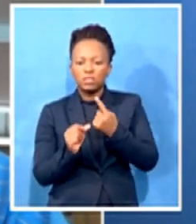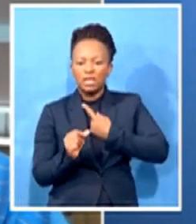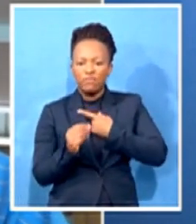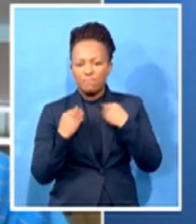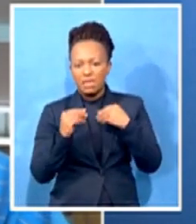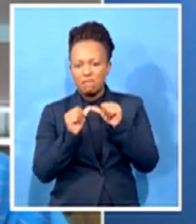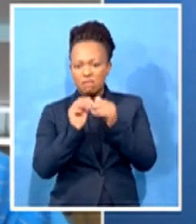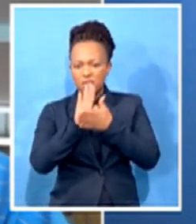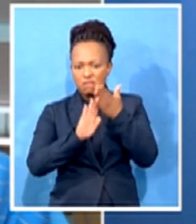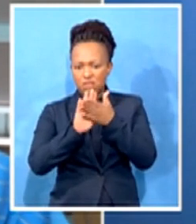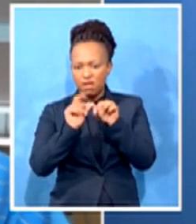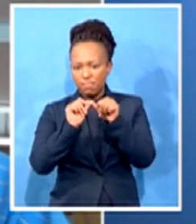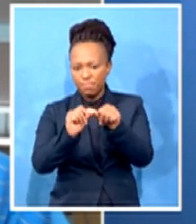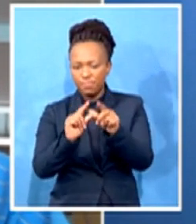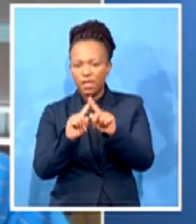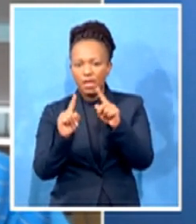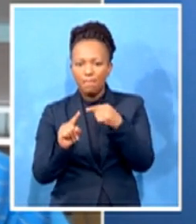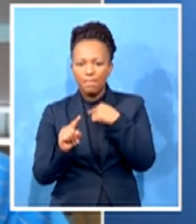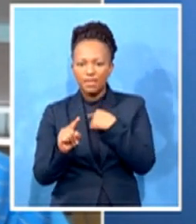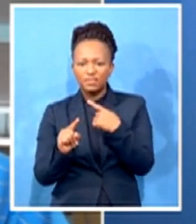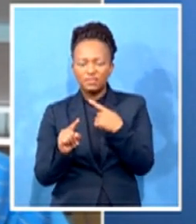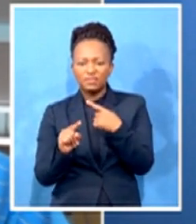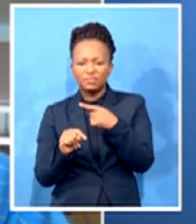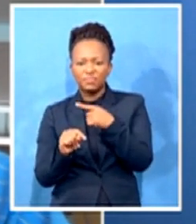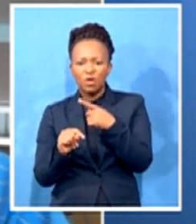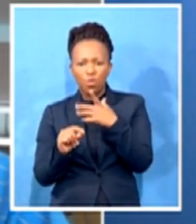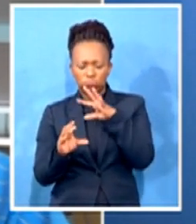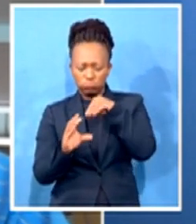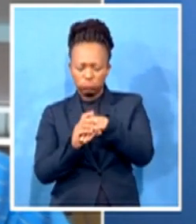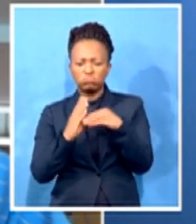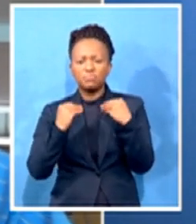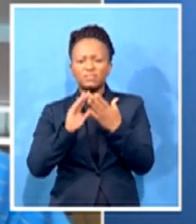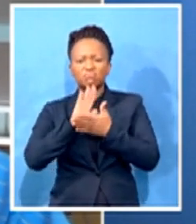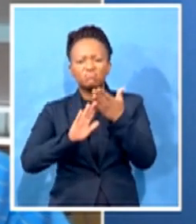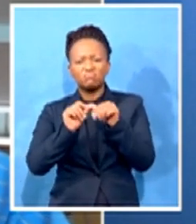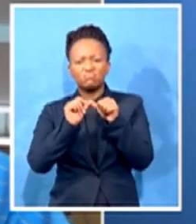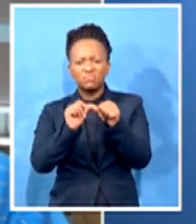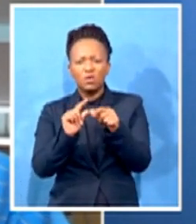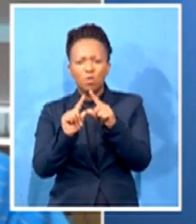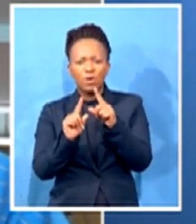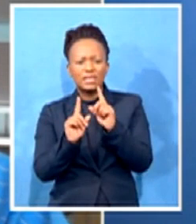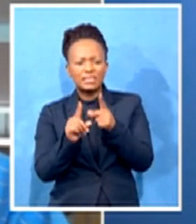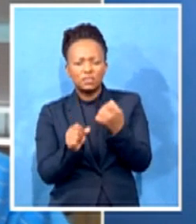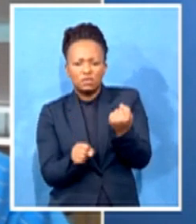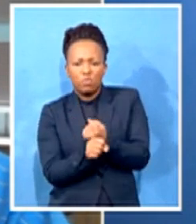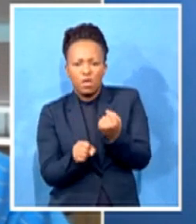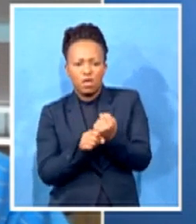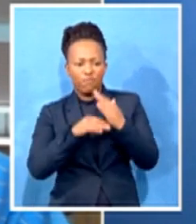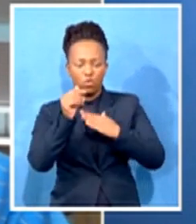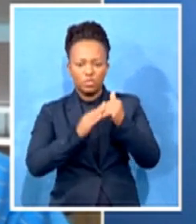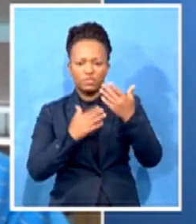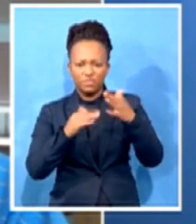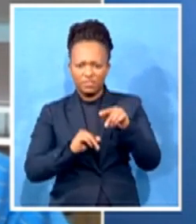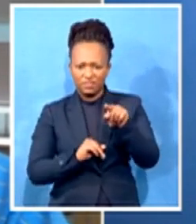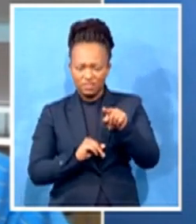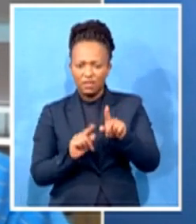down in the in the in the streets with with with his construction workers who build this building. So it consequently, I